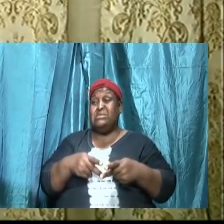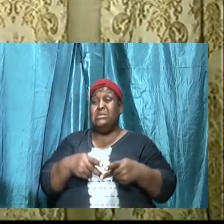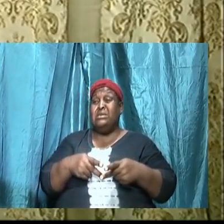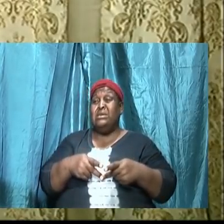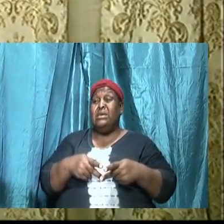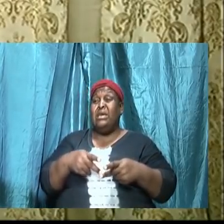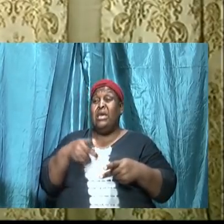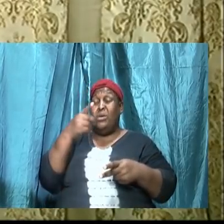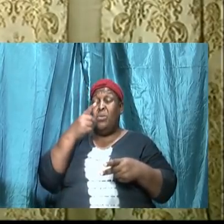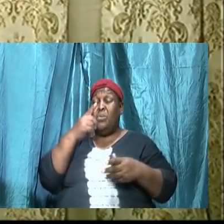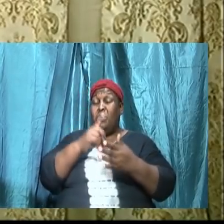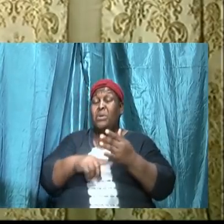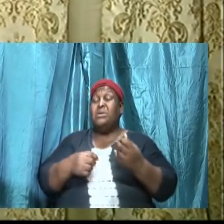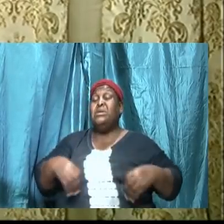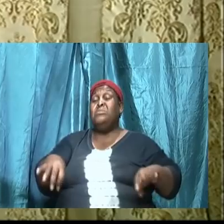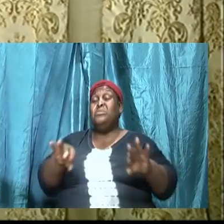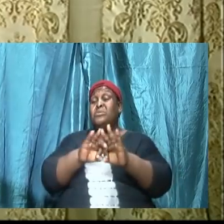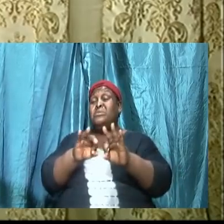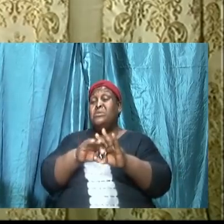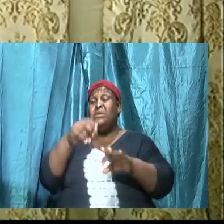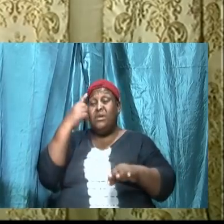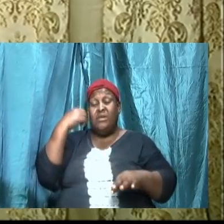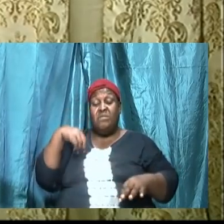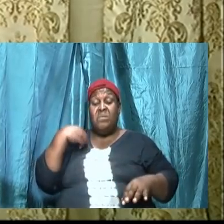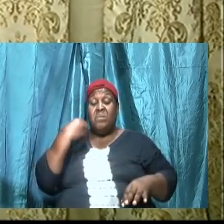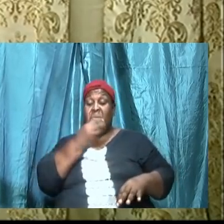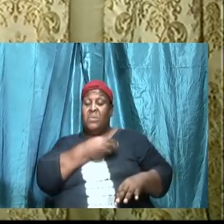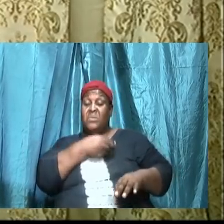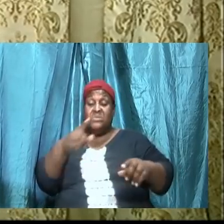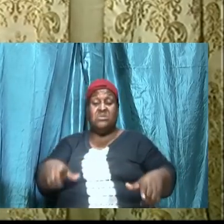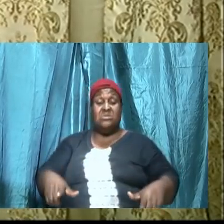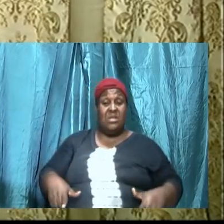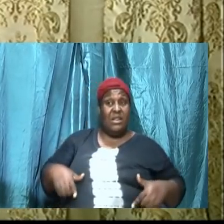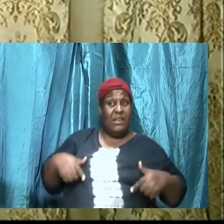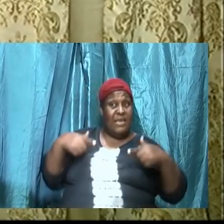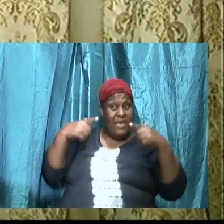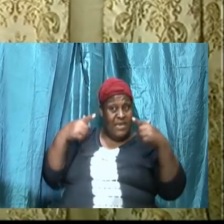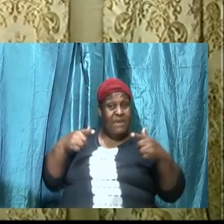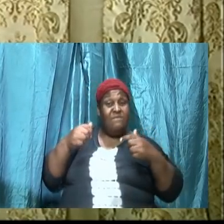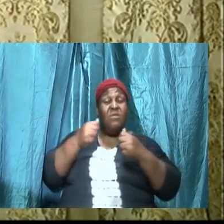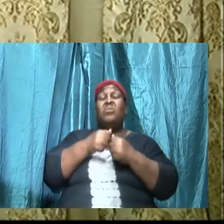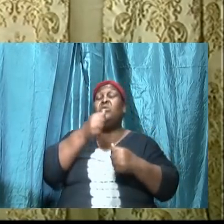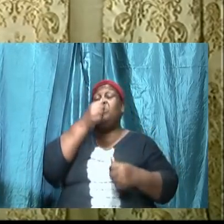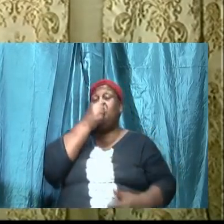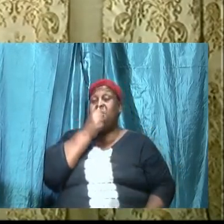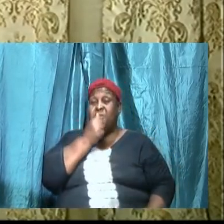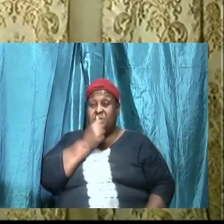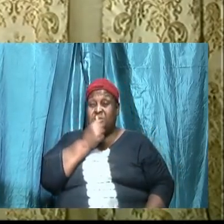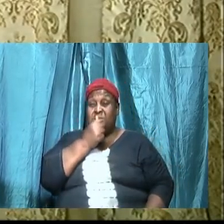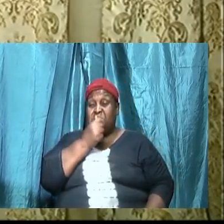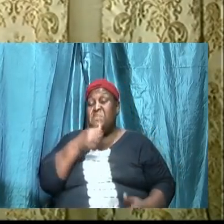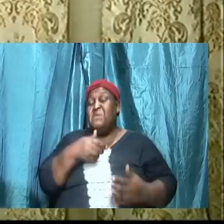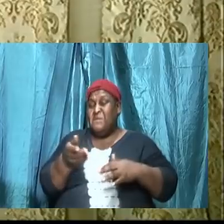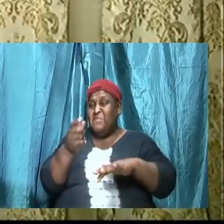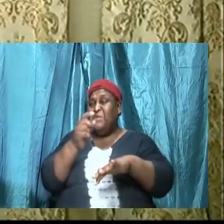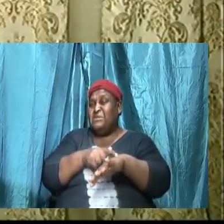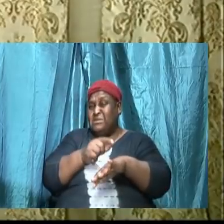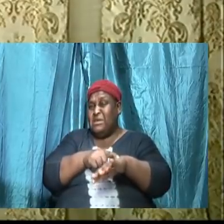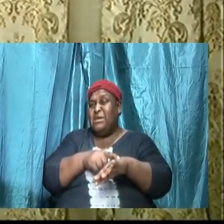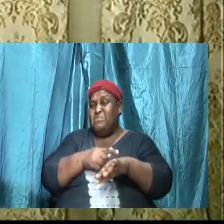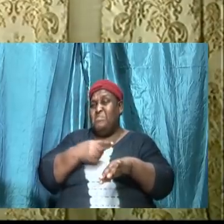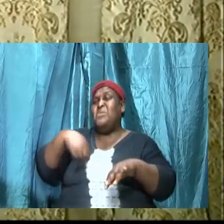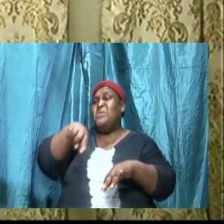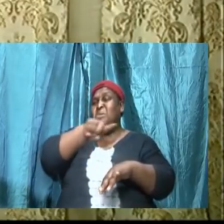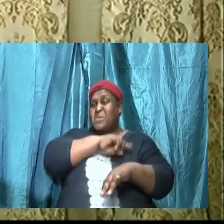race with patience. Yes? There will be times when we miss. There will be times, we said, when